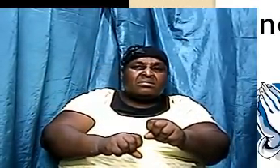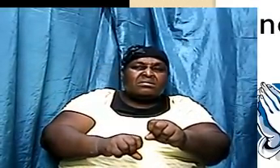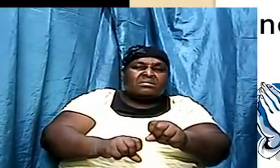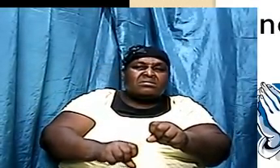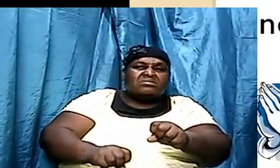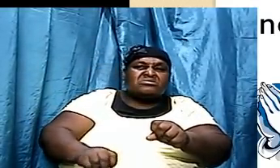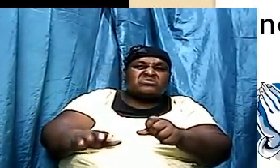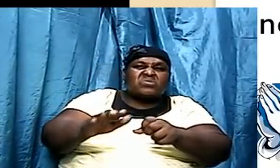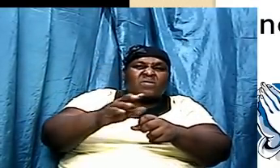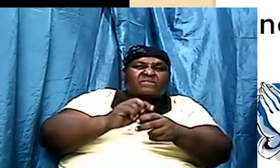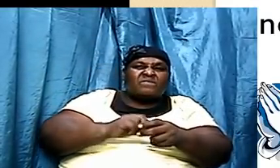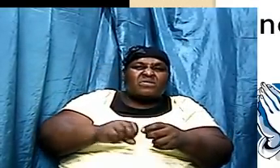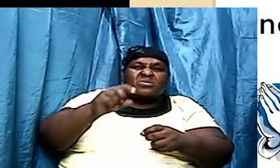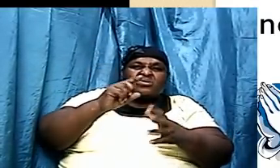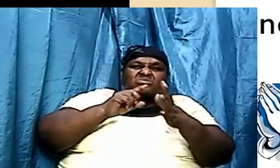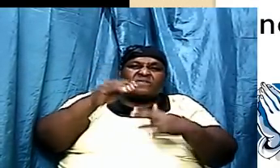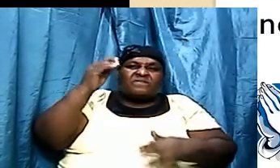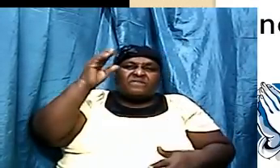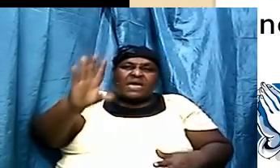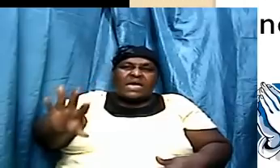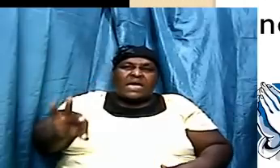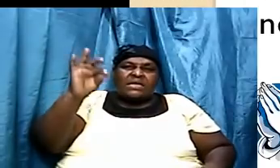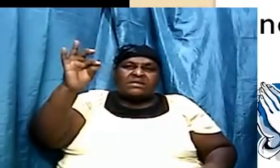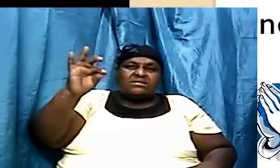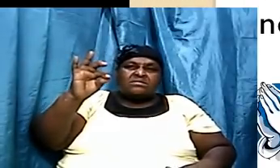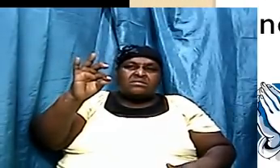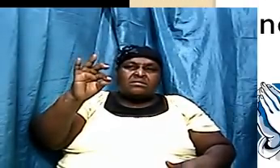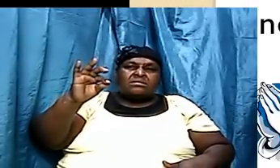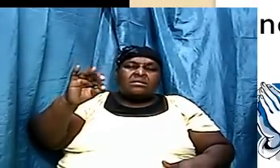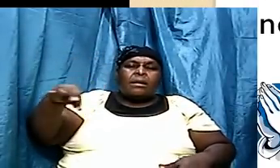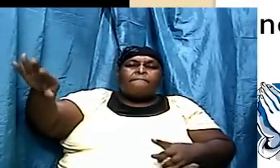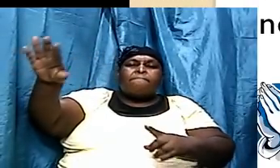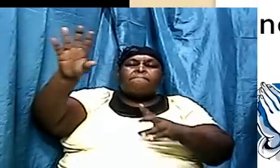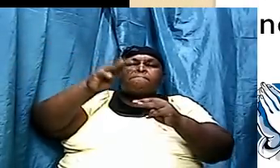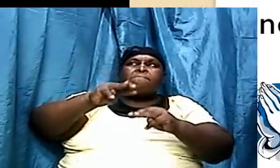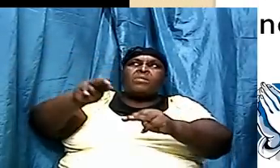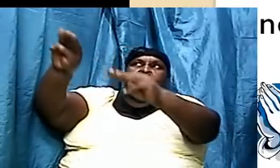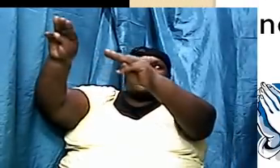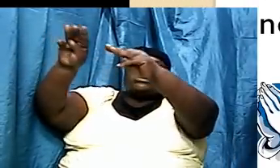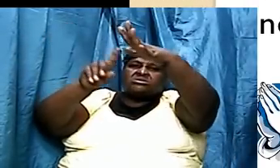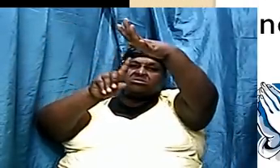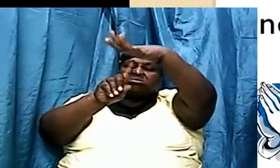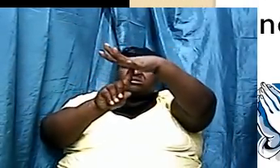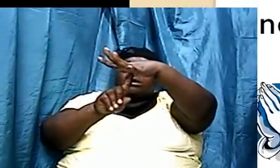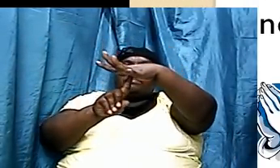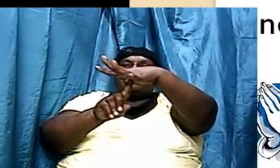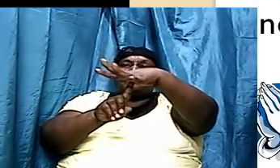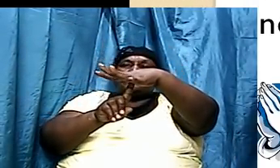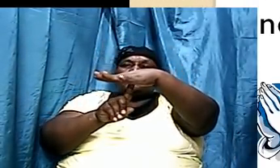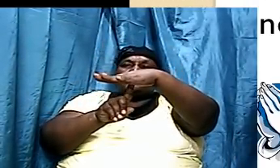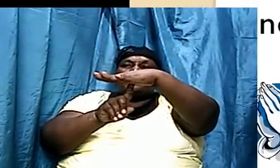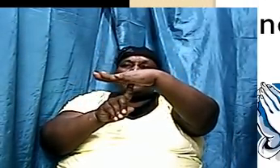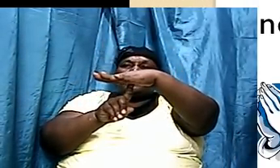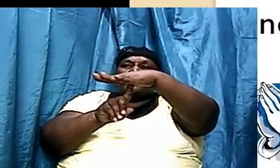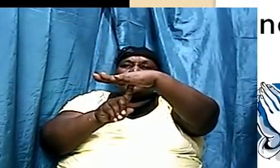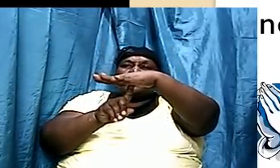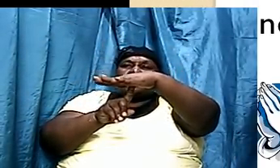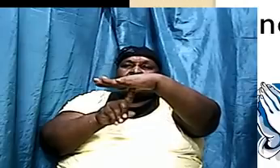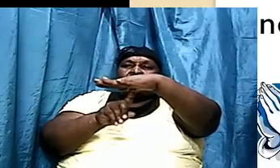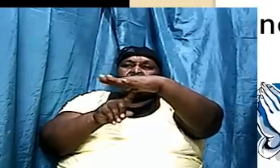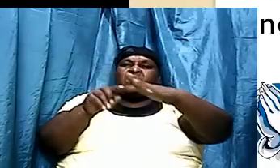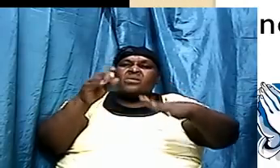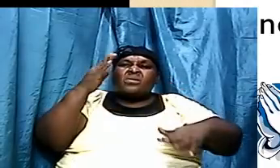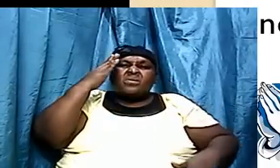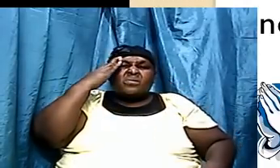sea they are finding sea fossils on mountain tops now why would sea